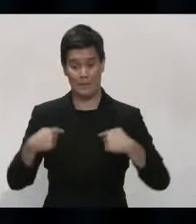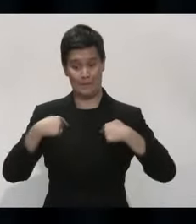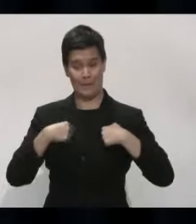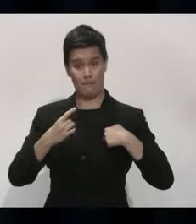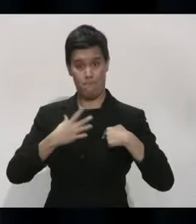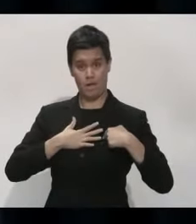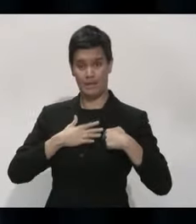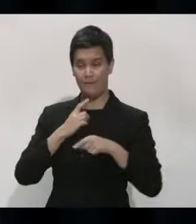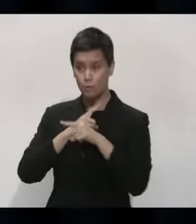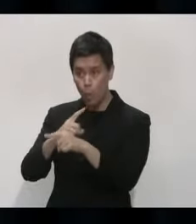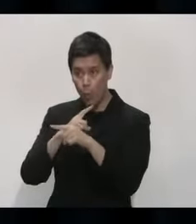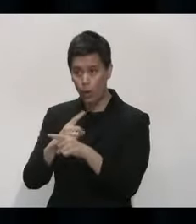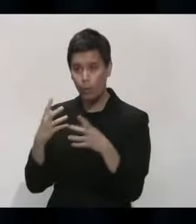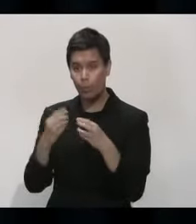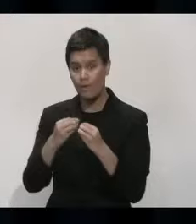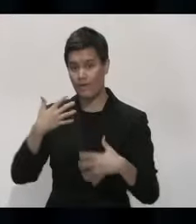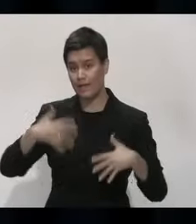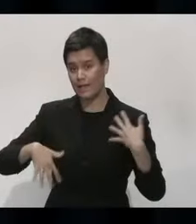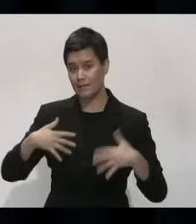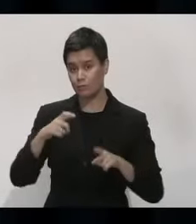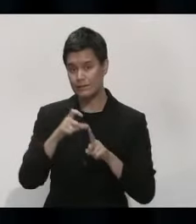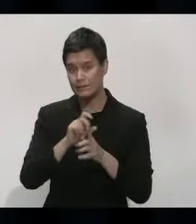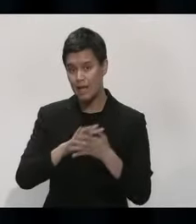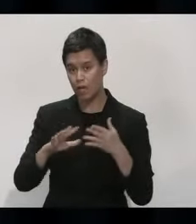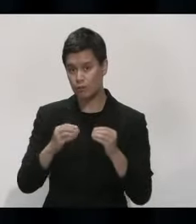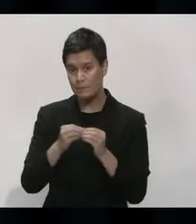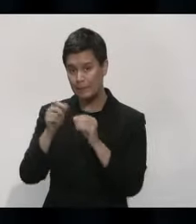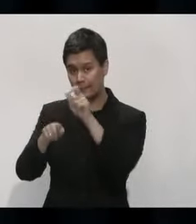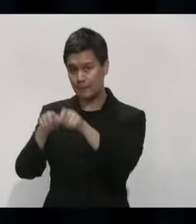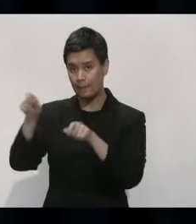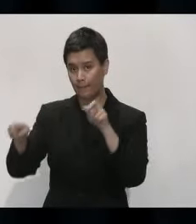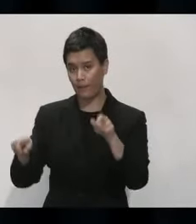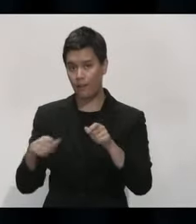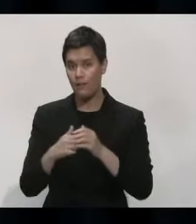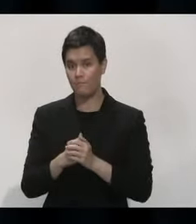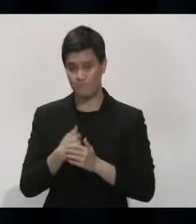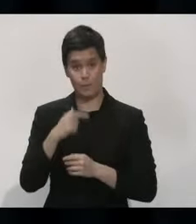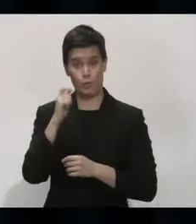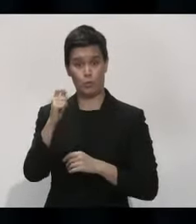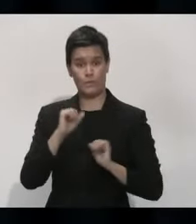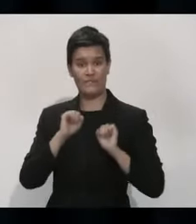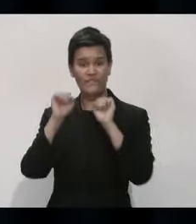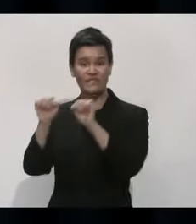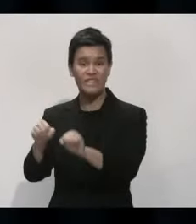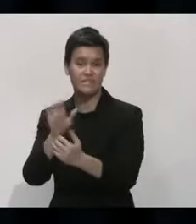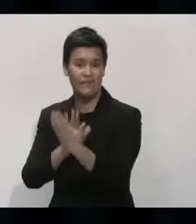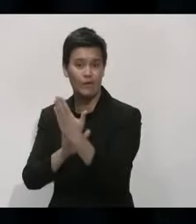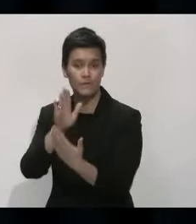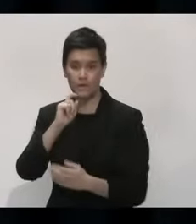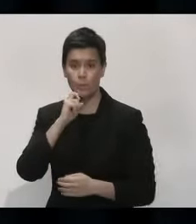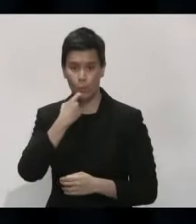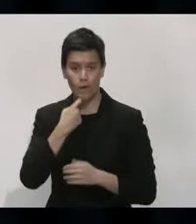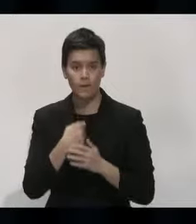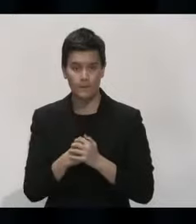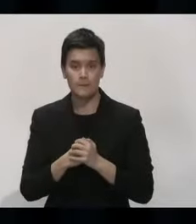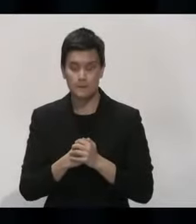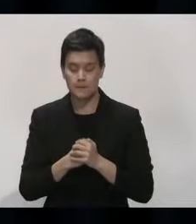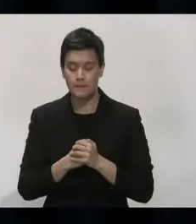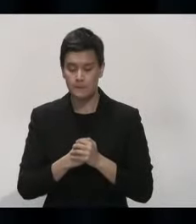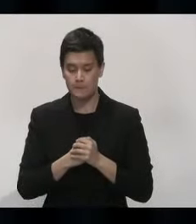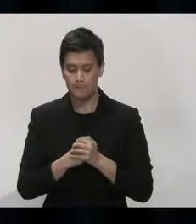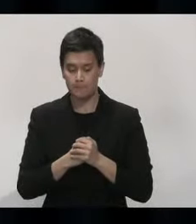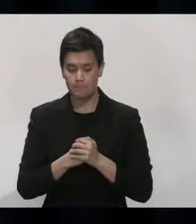DHB, getting their views. I intend to go and visit there myself shortly when I get the opportunity to do that, so that I can